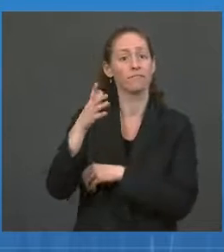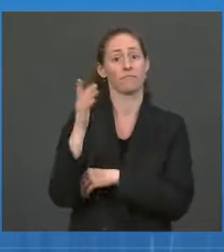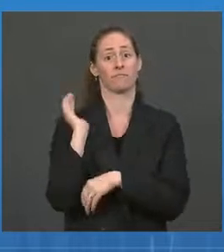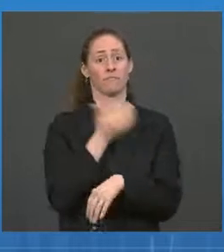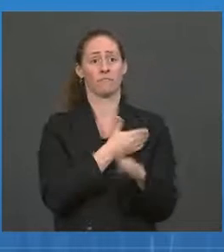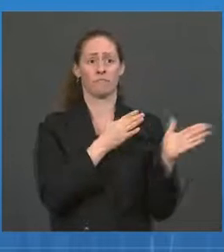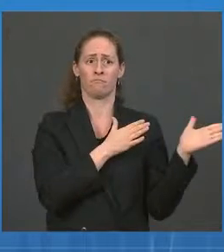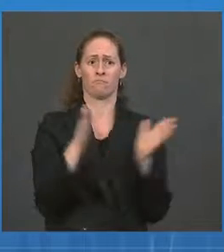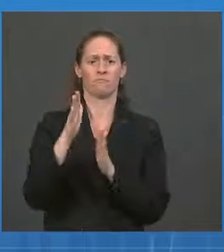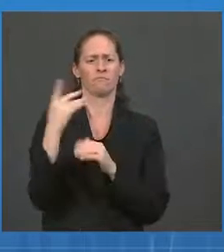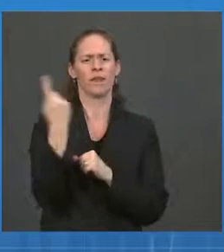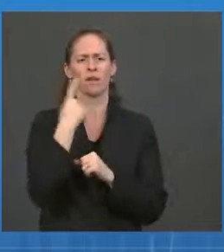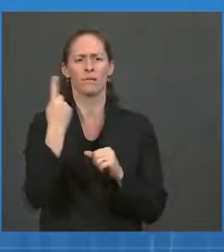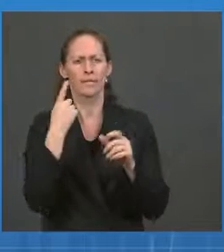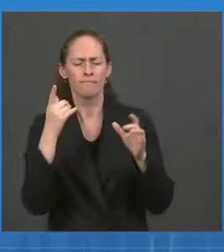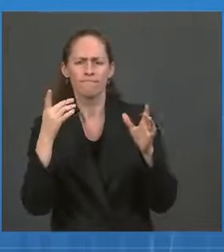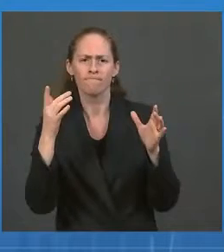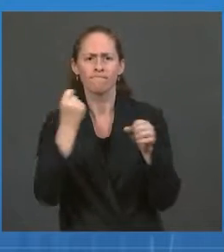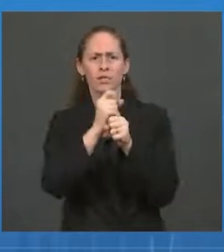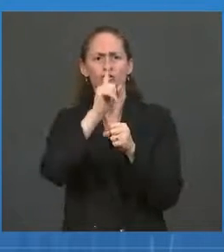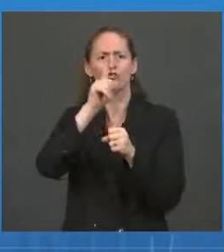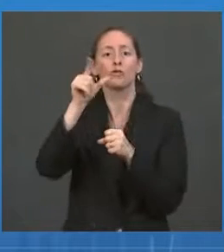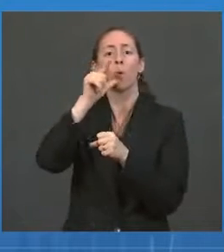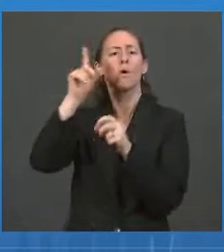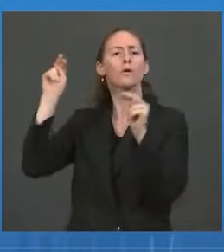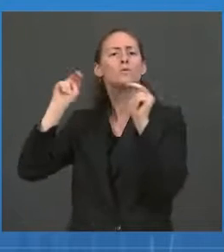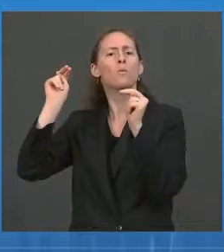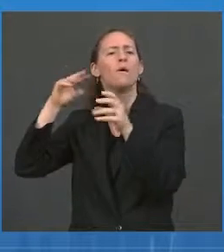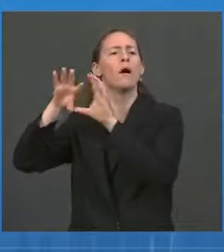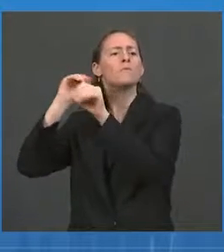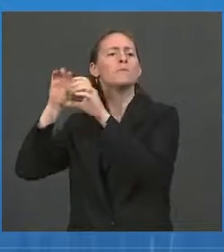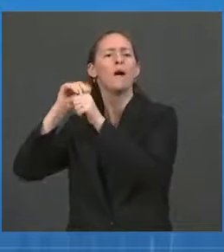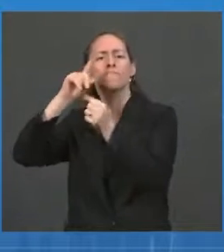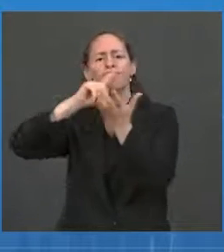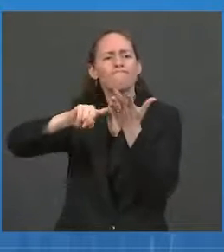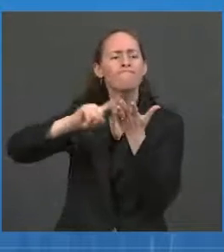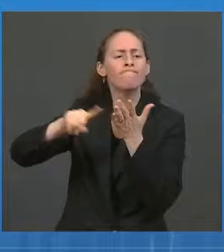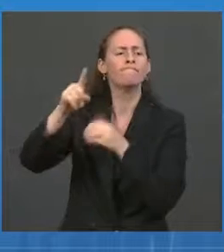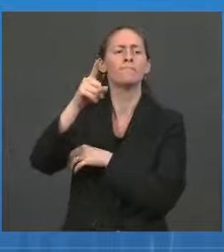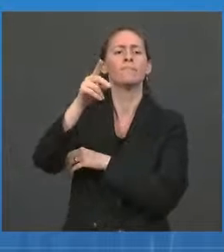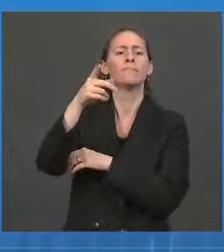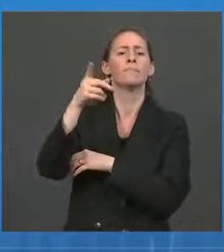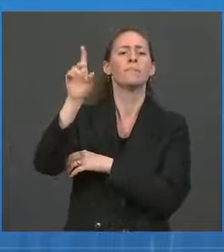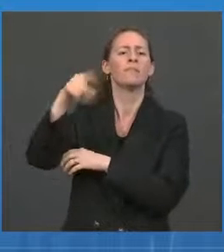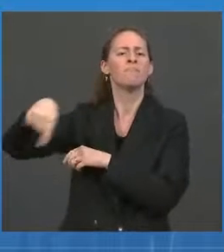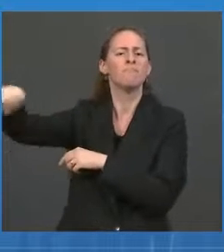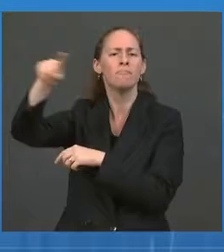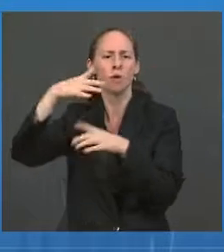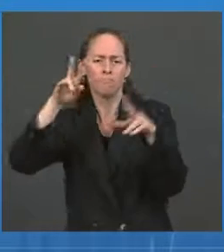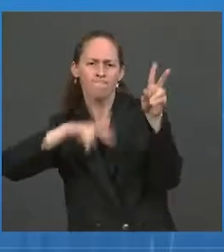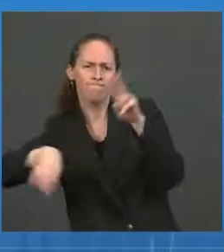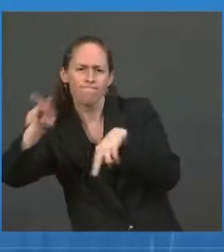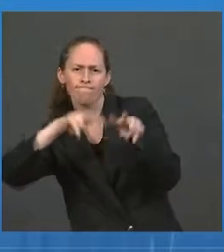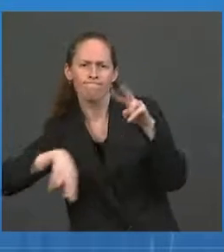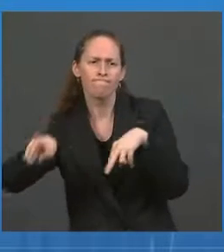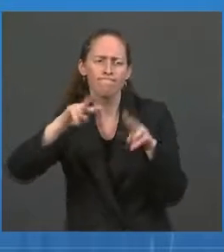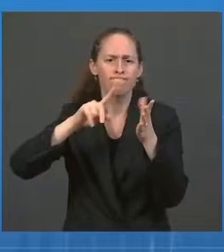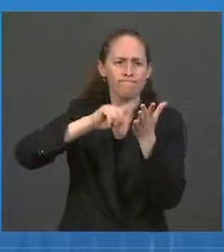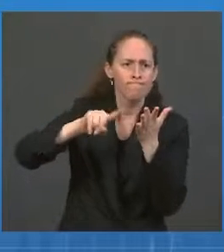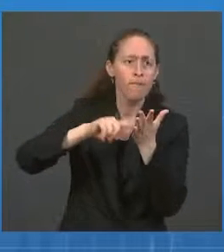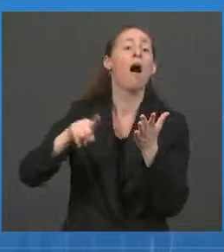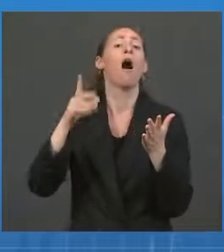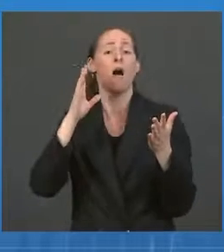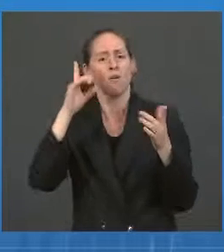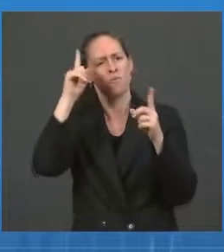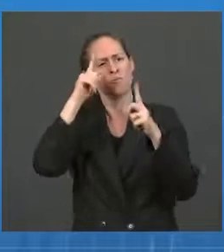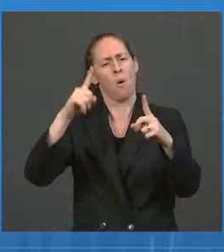assessment and recommendations of the FDA and CDC. Our goal then and now is to protect the health and well-being of